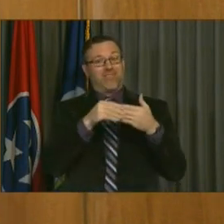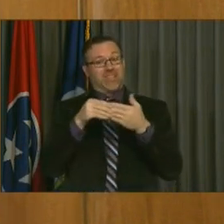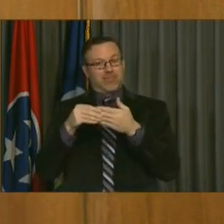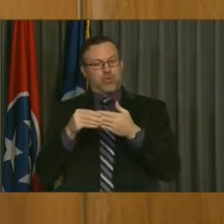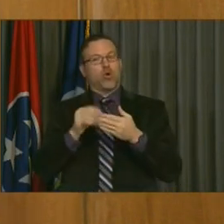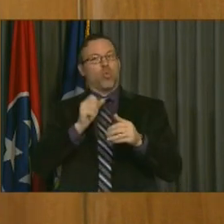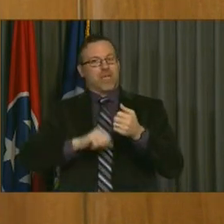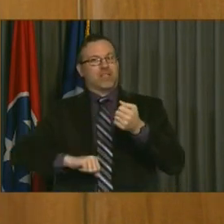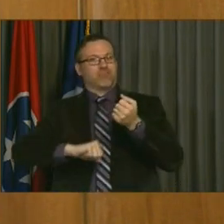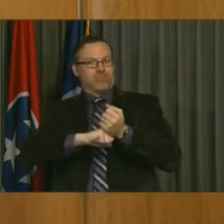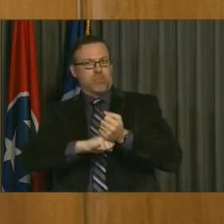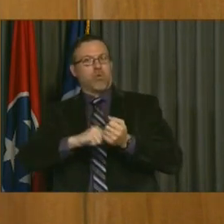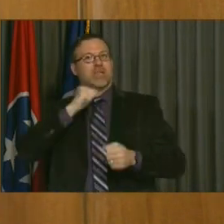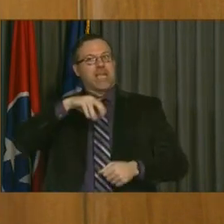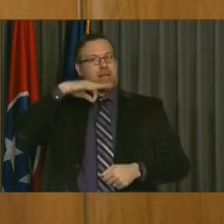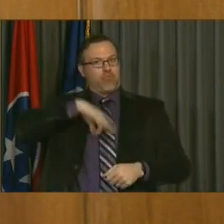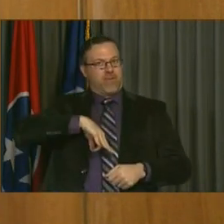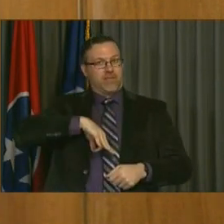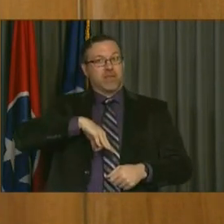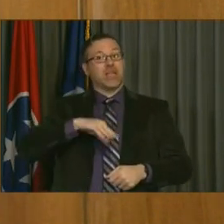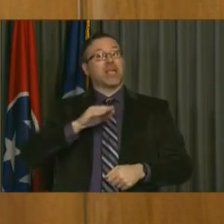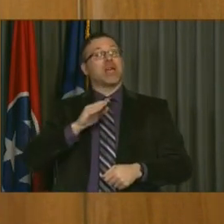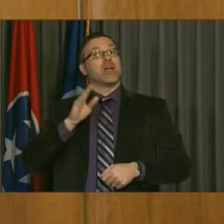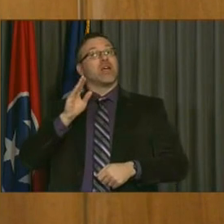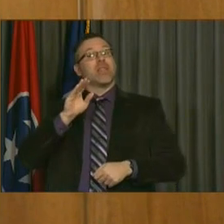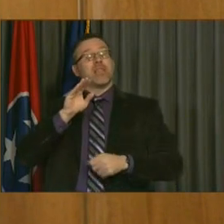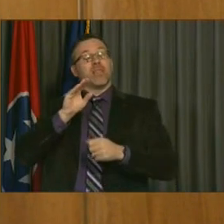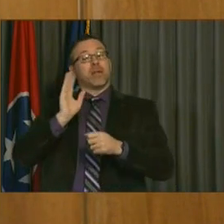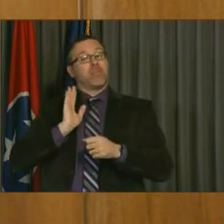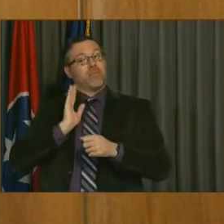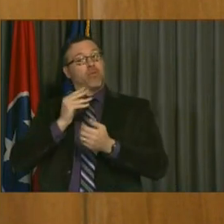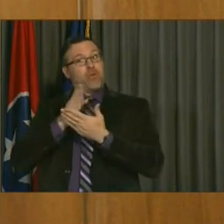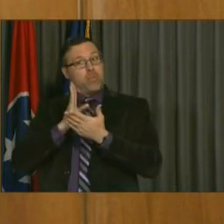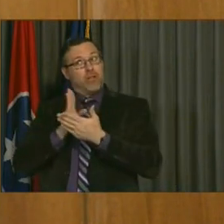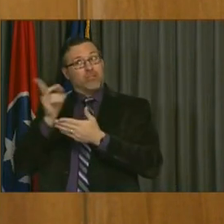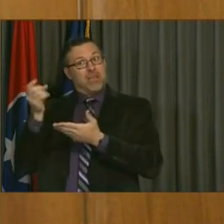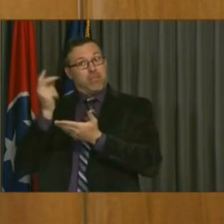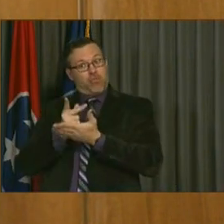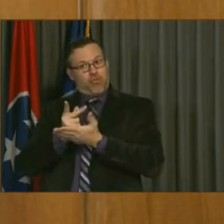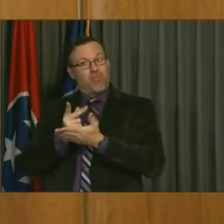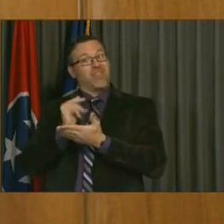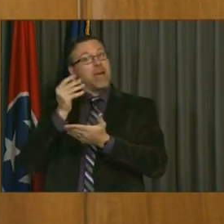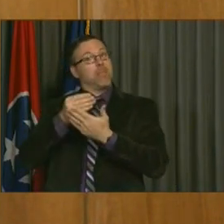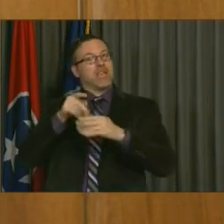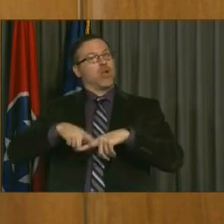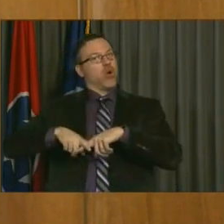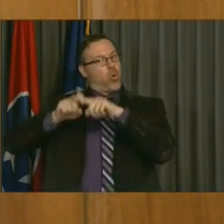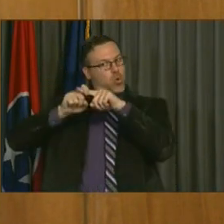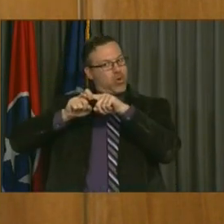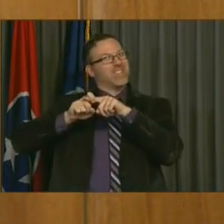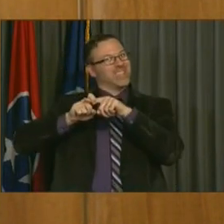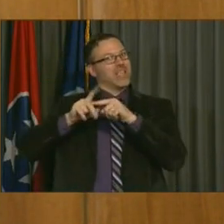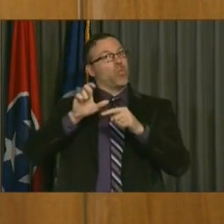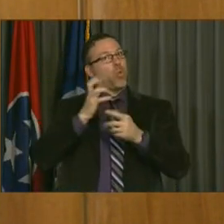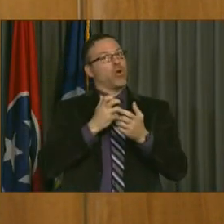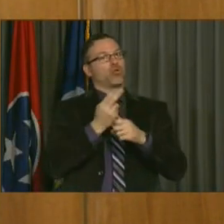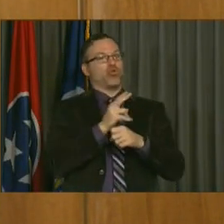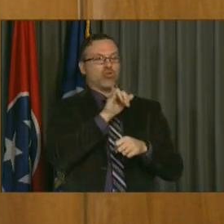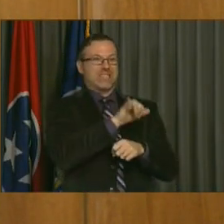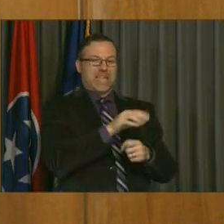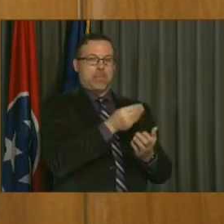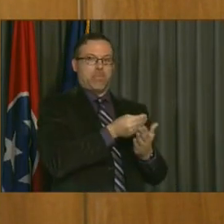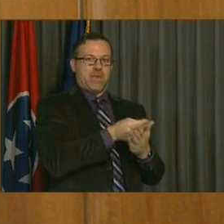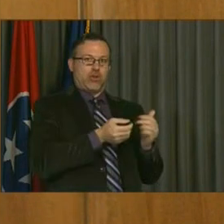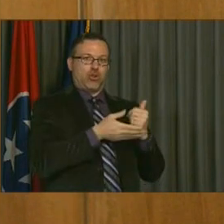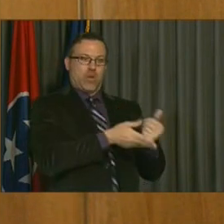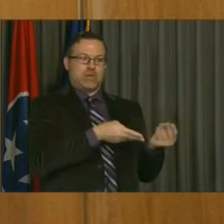whose funding was suspended from the fiscal 2021 budget that the mayor has proposed. Our intention is to better understand